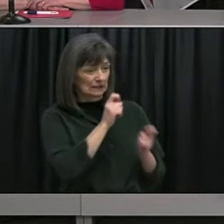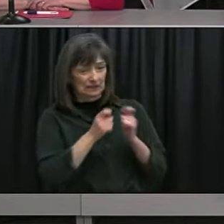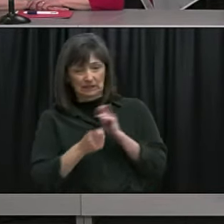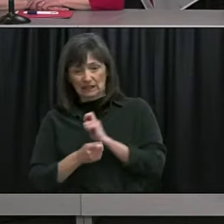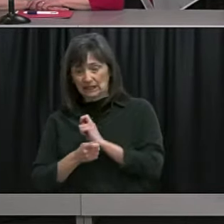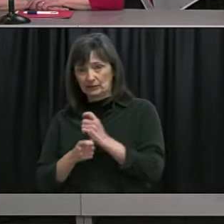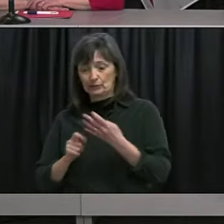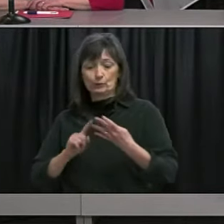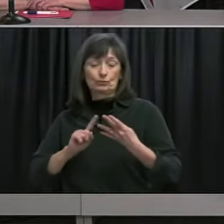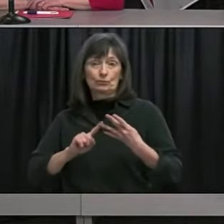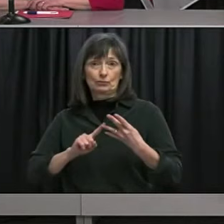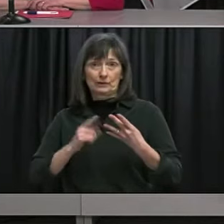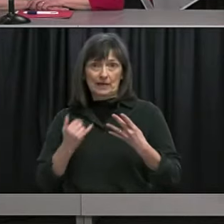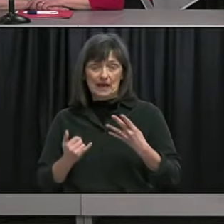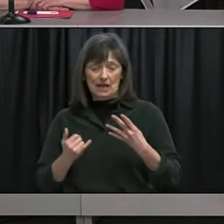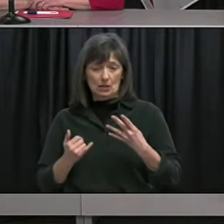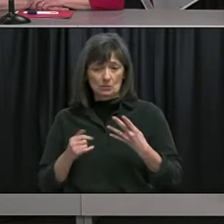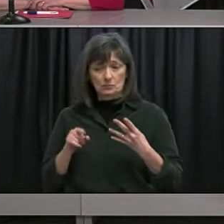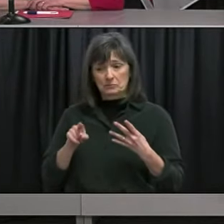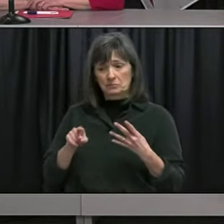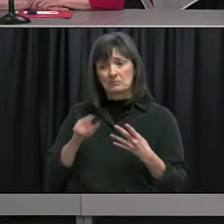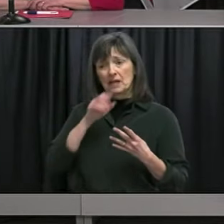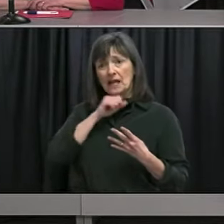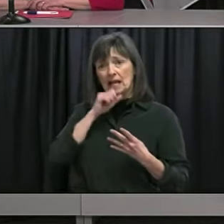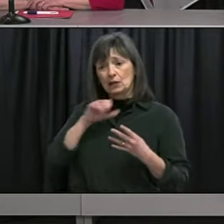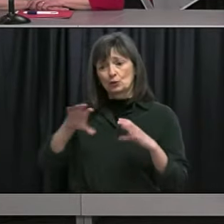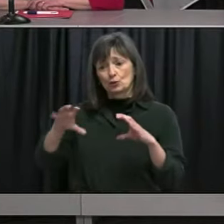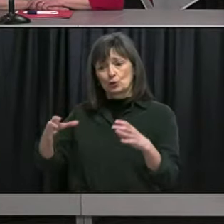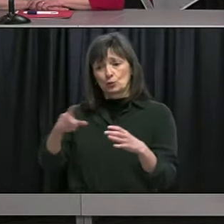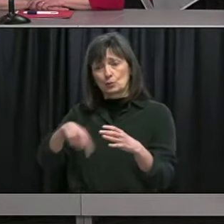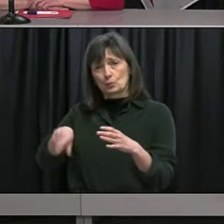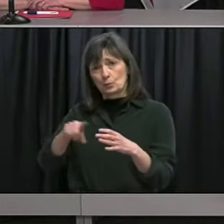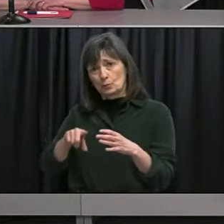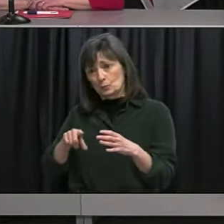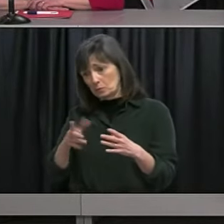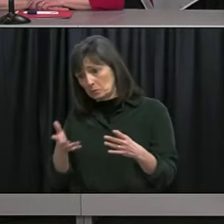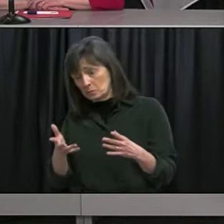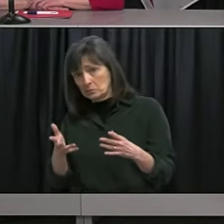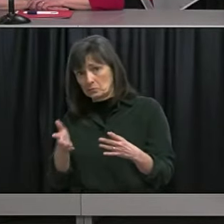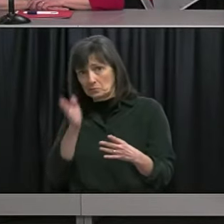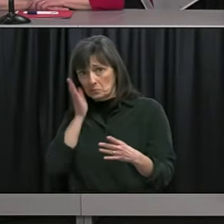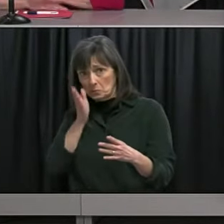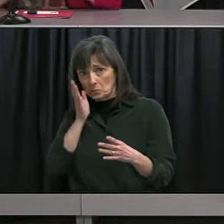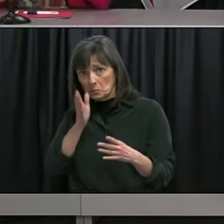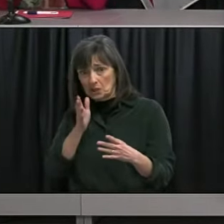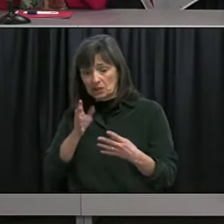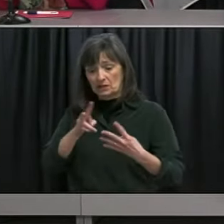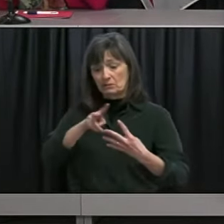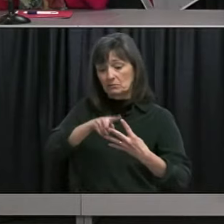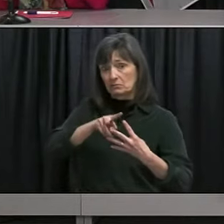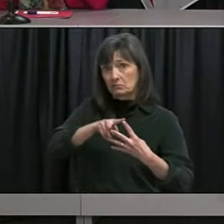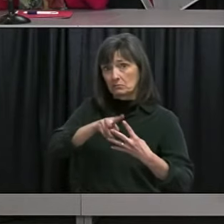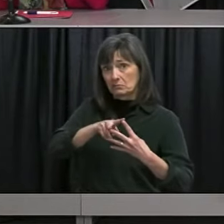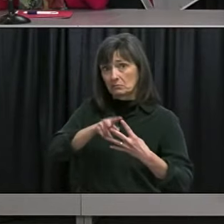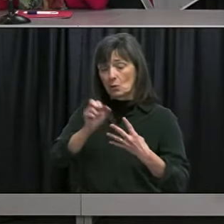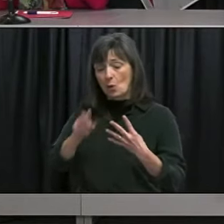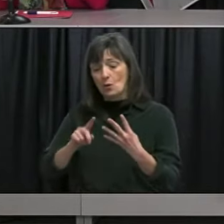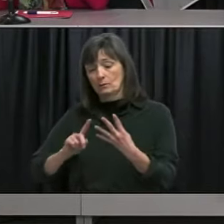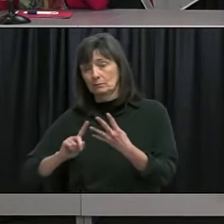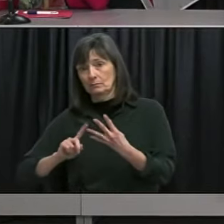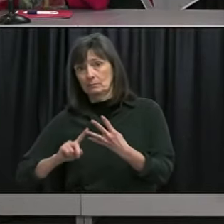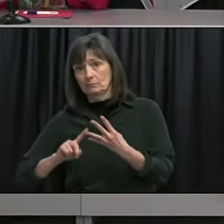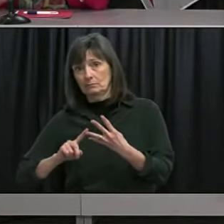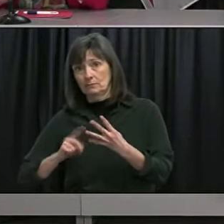etc what will the soonest be that they're able to get their vaccination you estimate